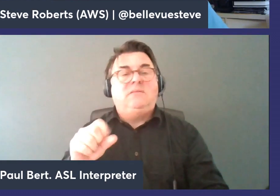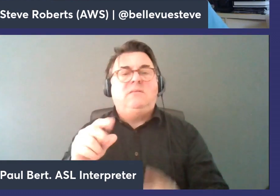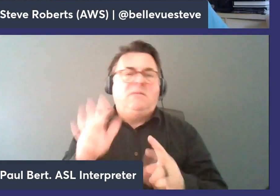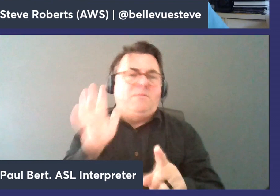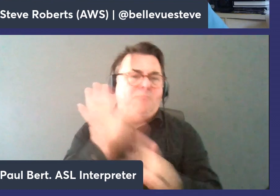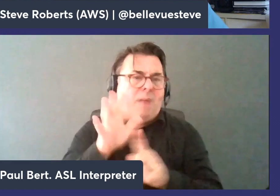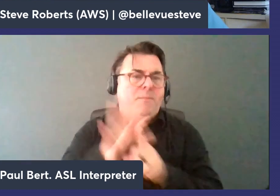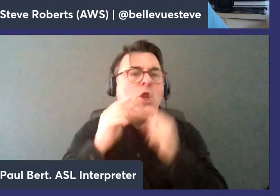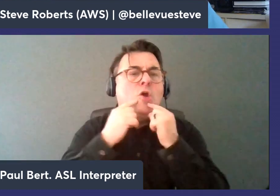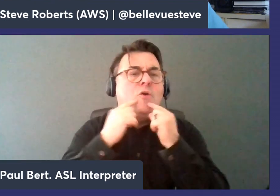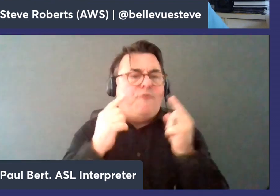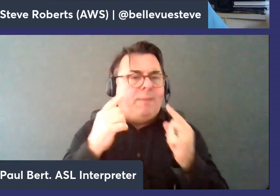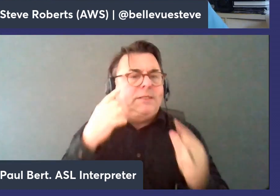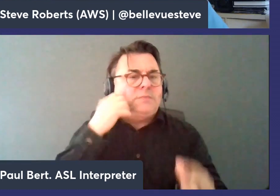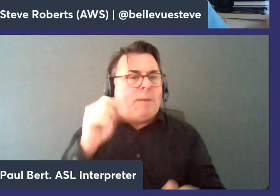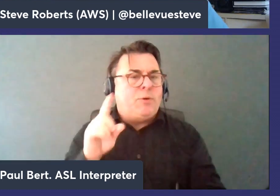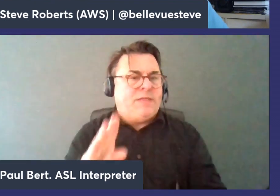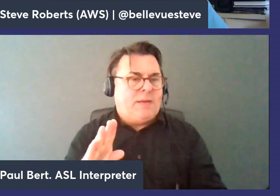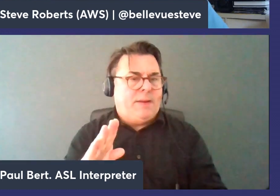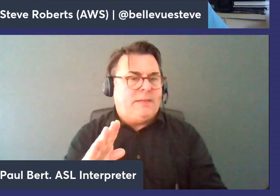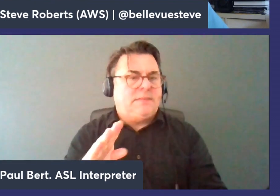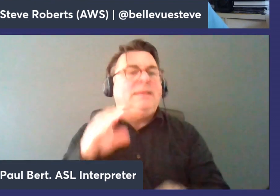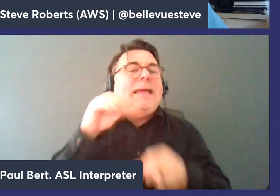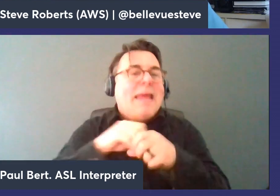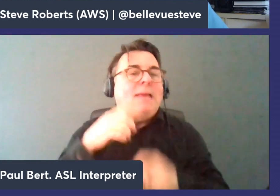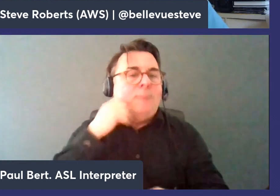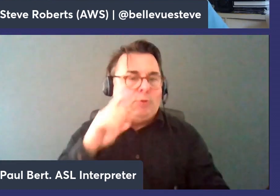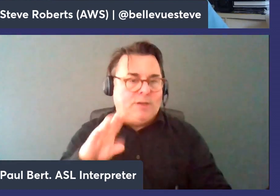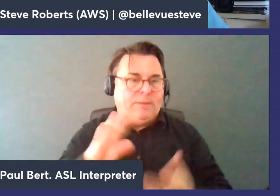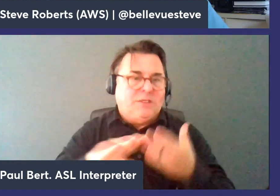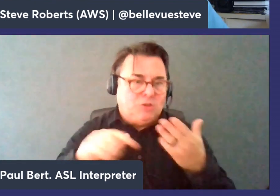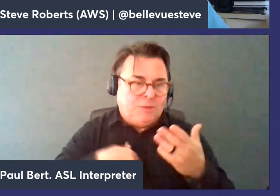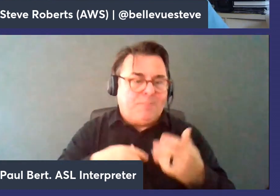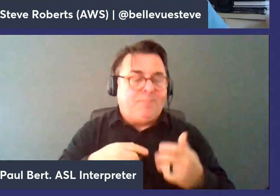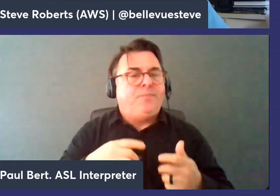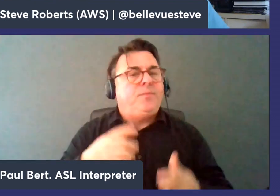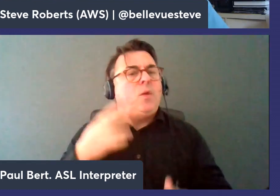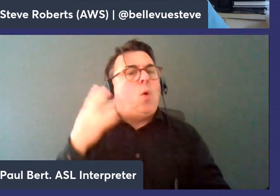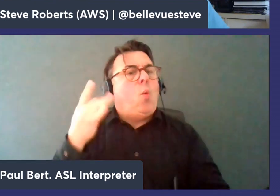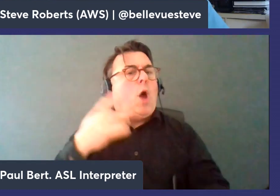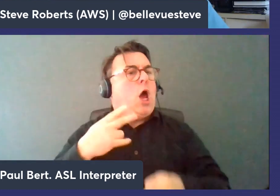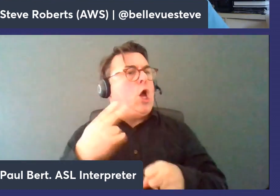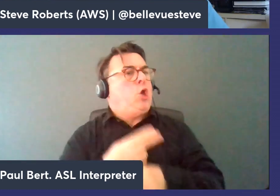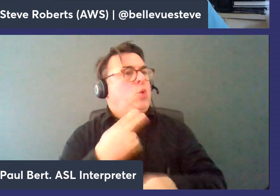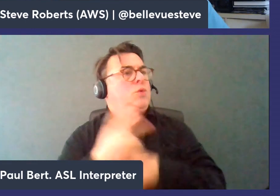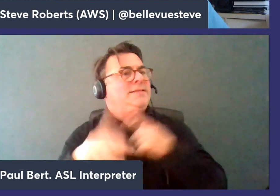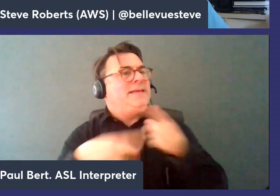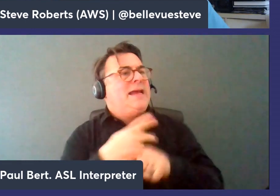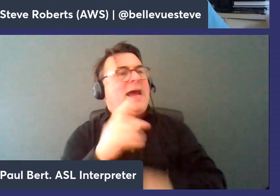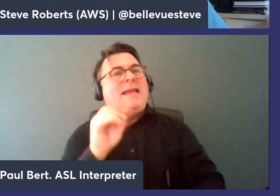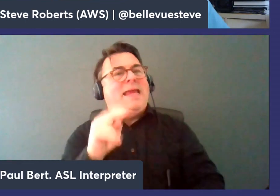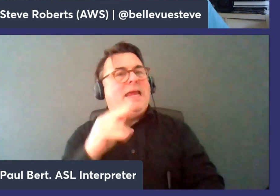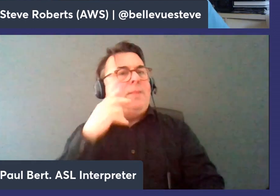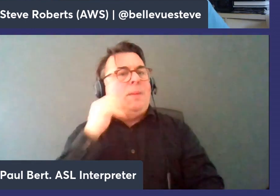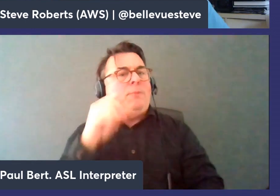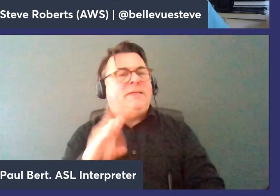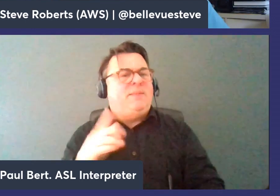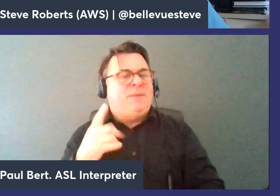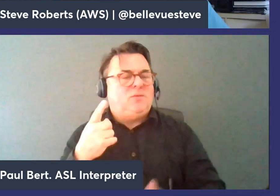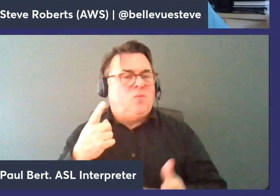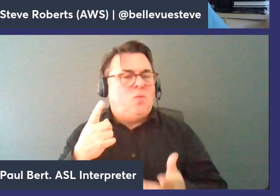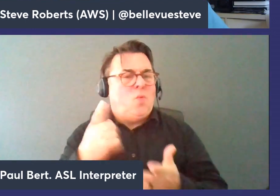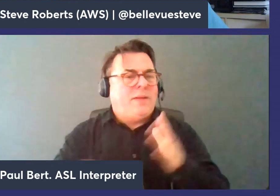-known memory database in-memory database rather uh why would i use an in-memory database what what kind of uses